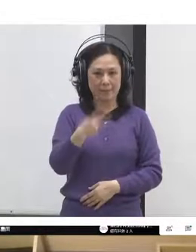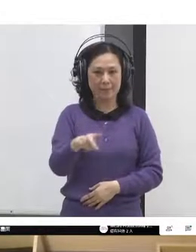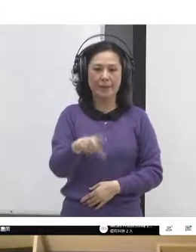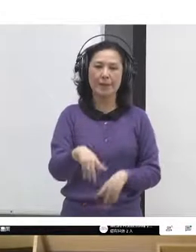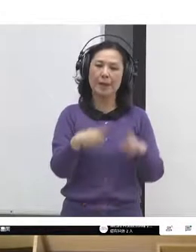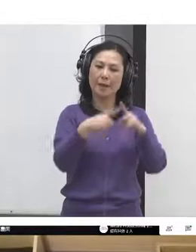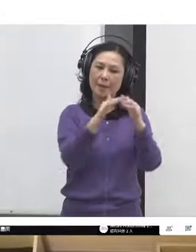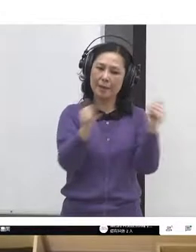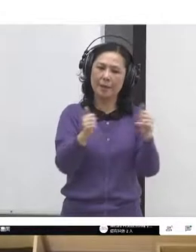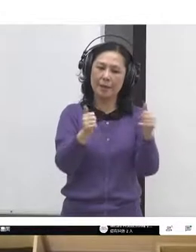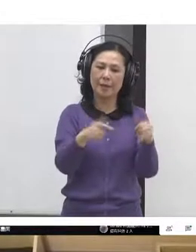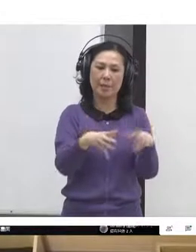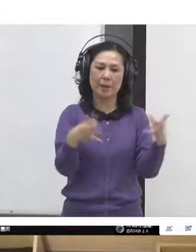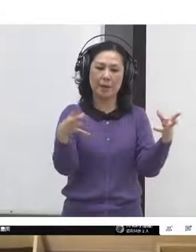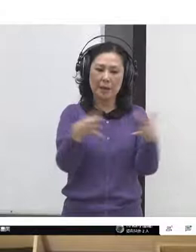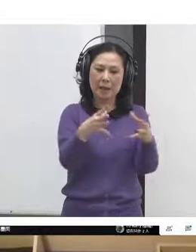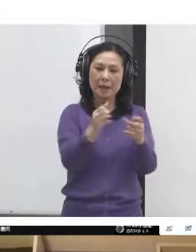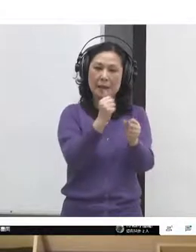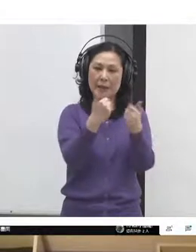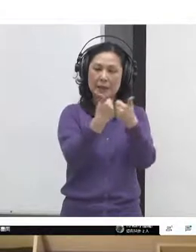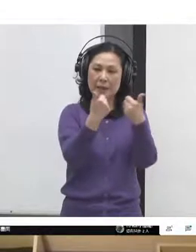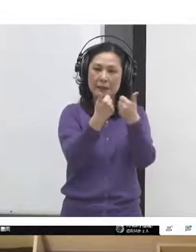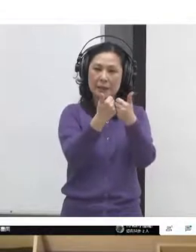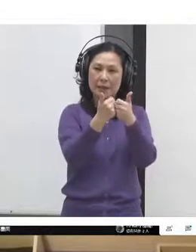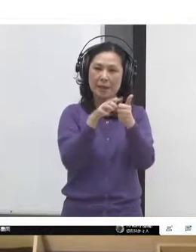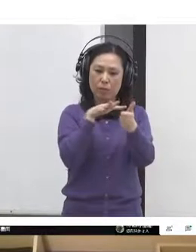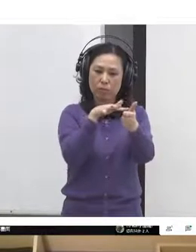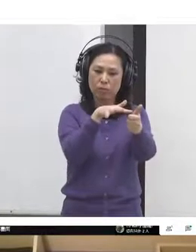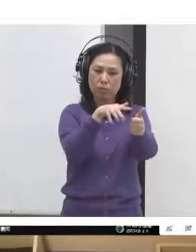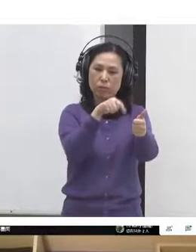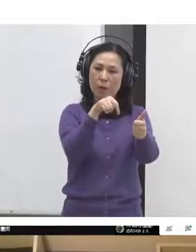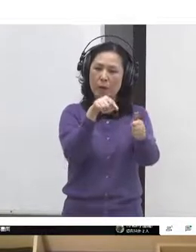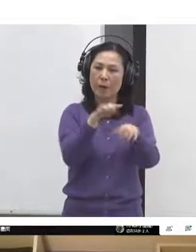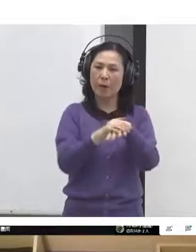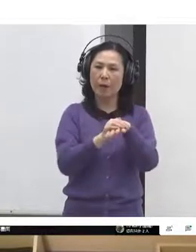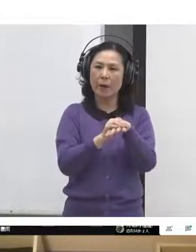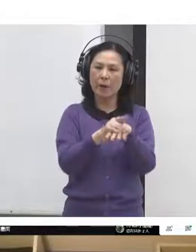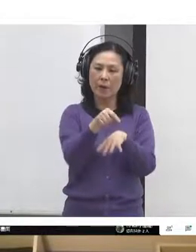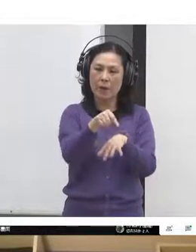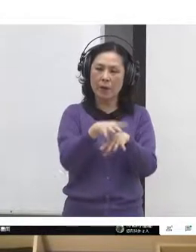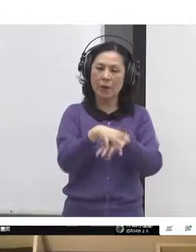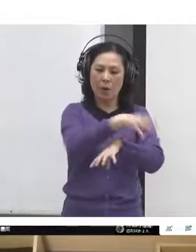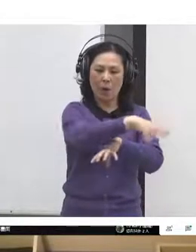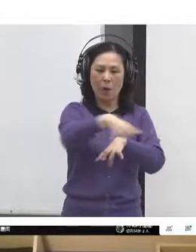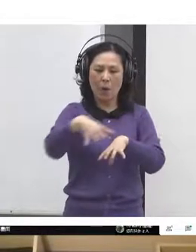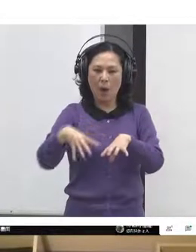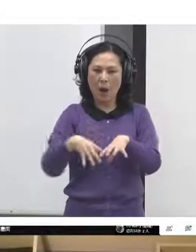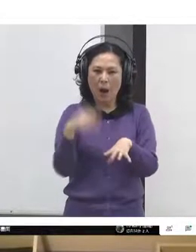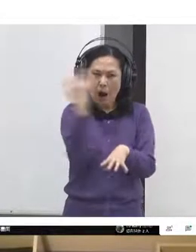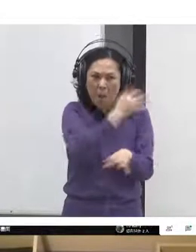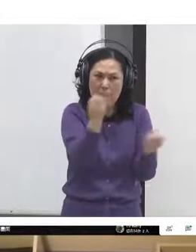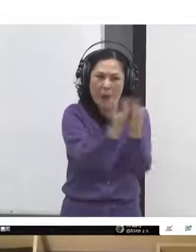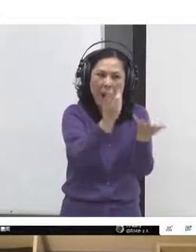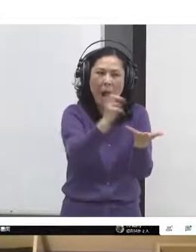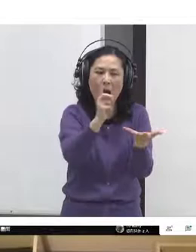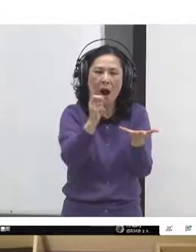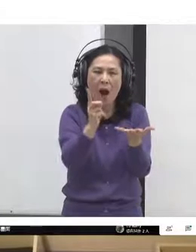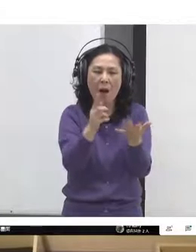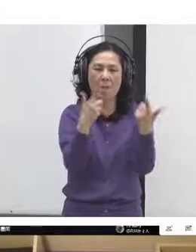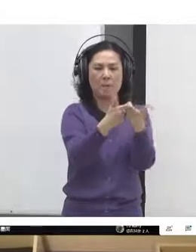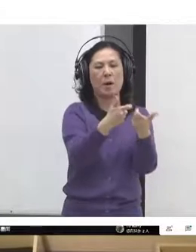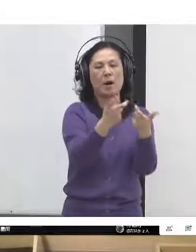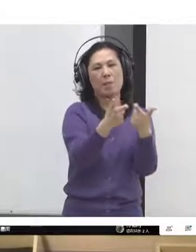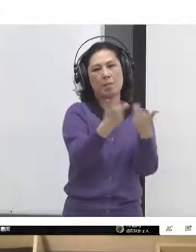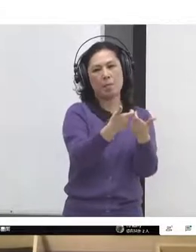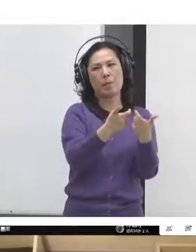ecological emergency. And the main theory of change originally, and still continues to be the case, is